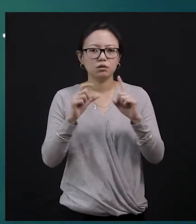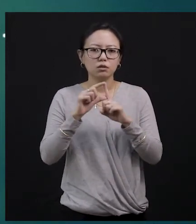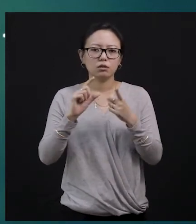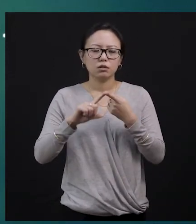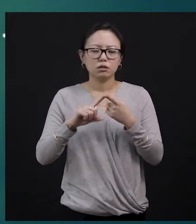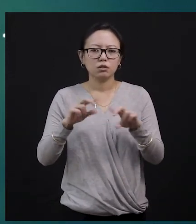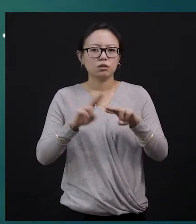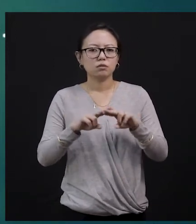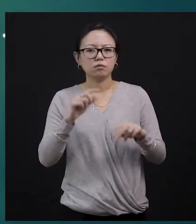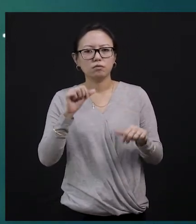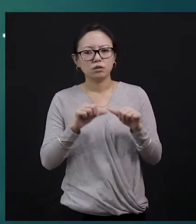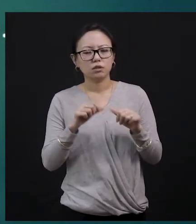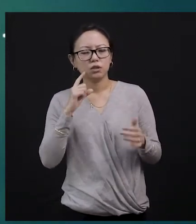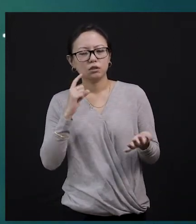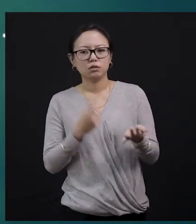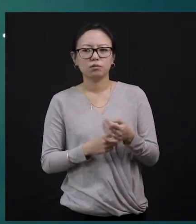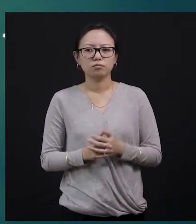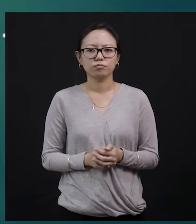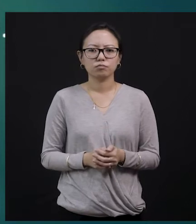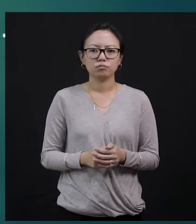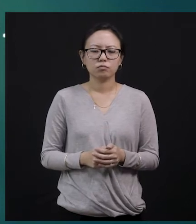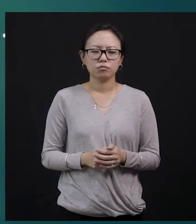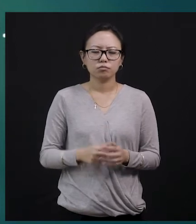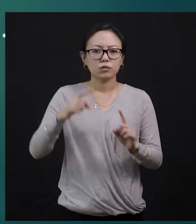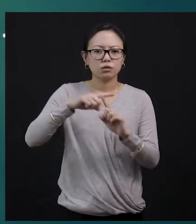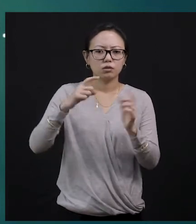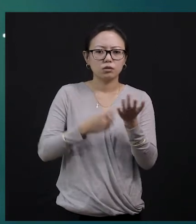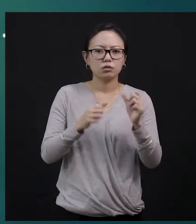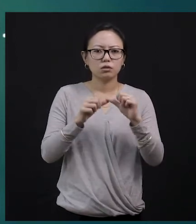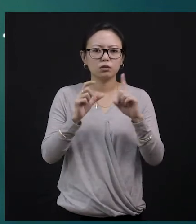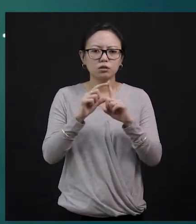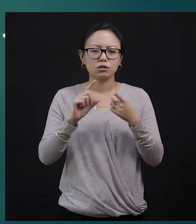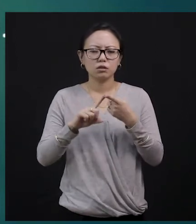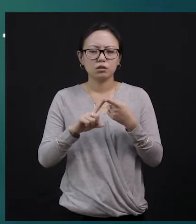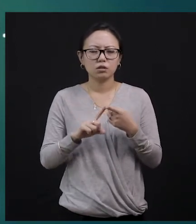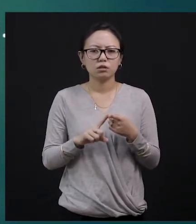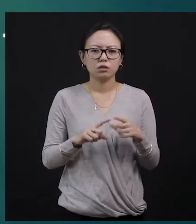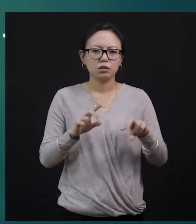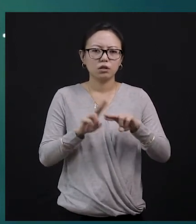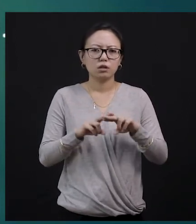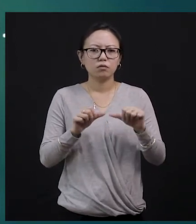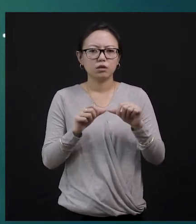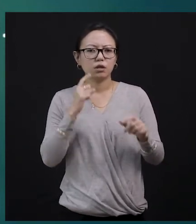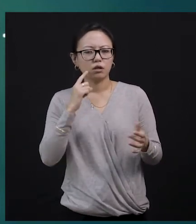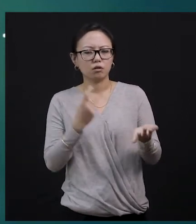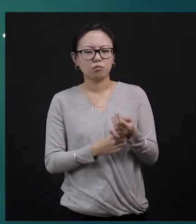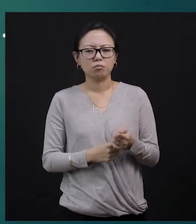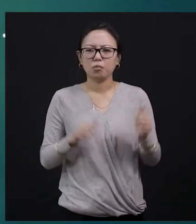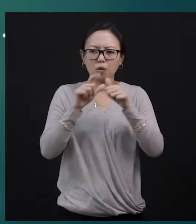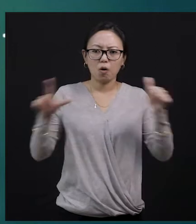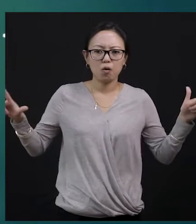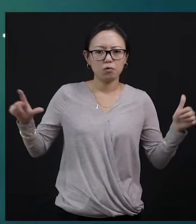find everything. That means you can just, you imagine of anything, you will find it. From a small pin, you know what is pin, right? Safety